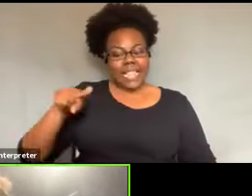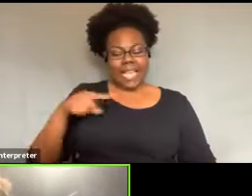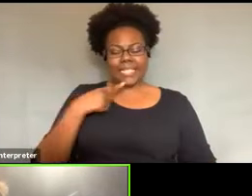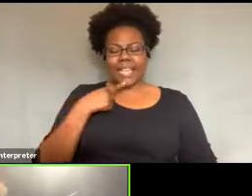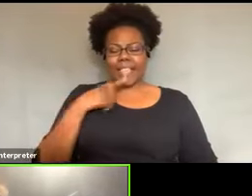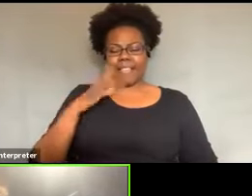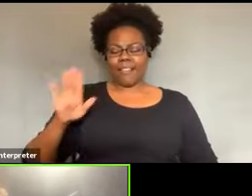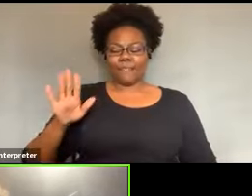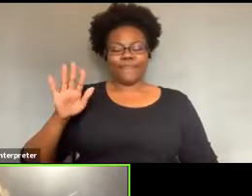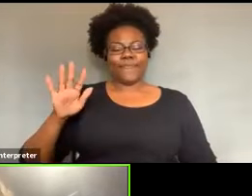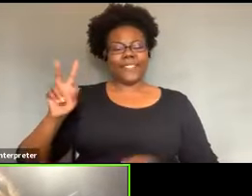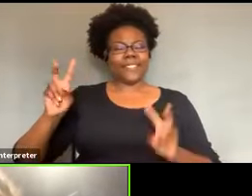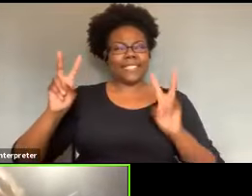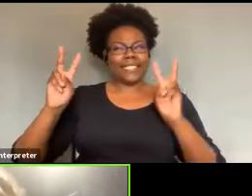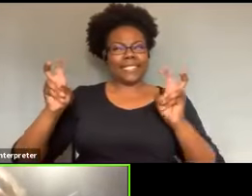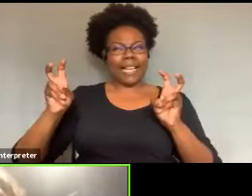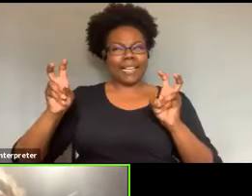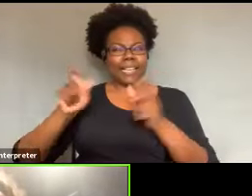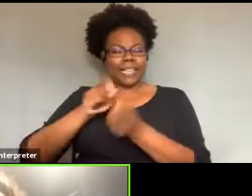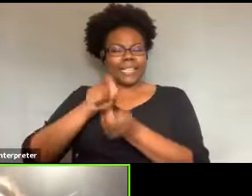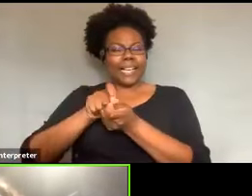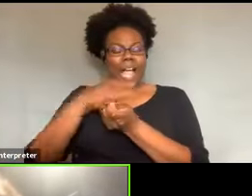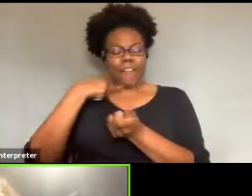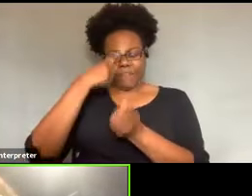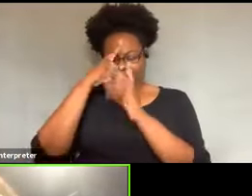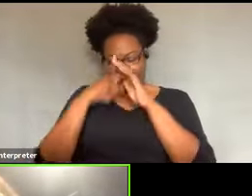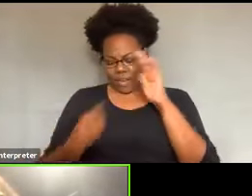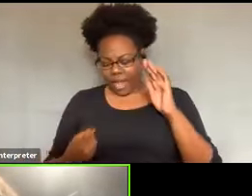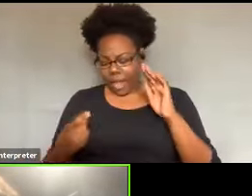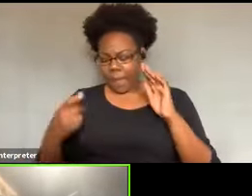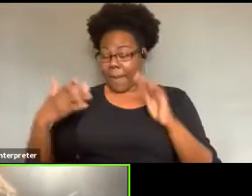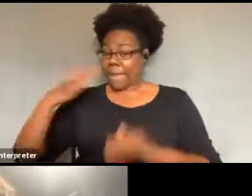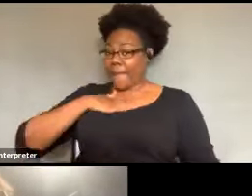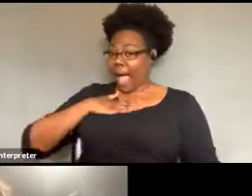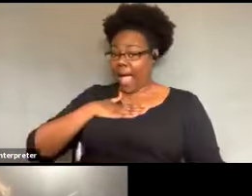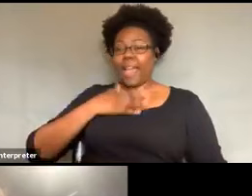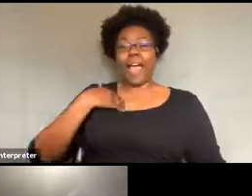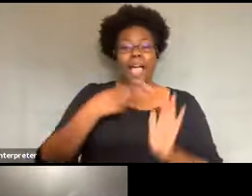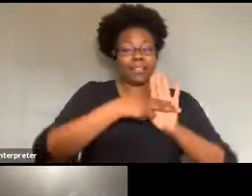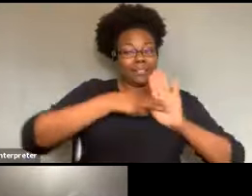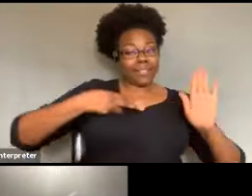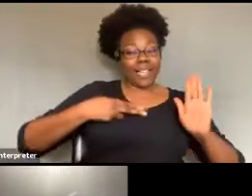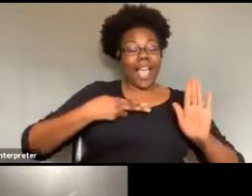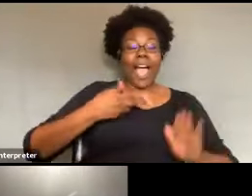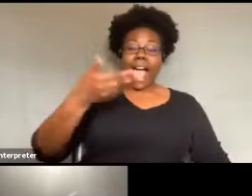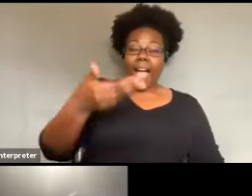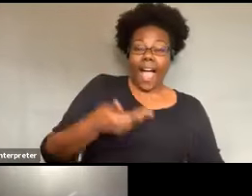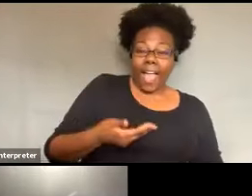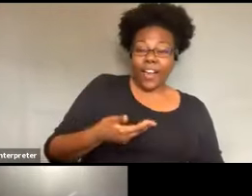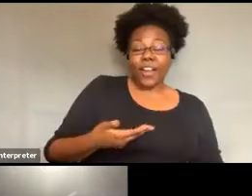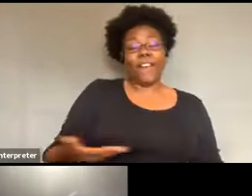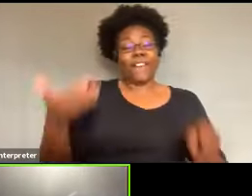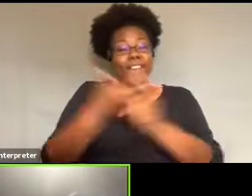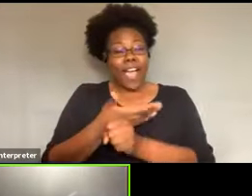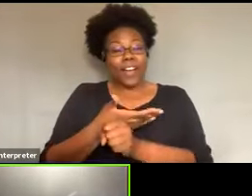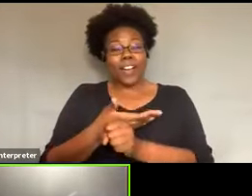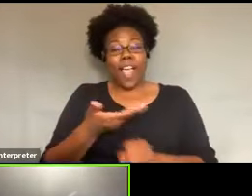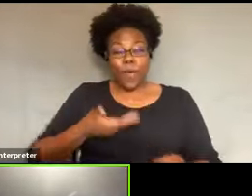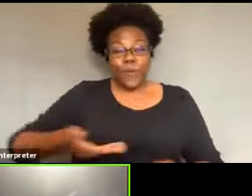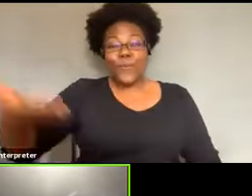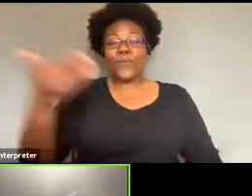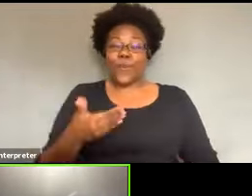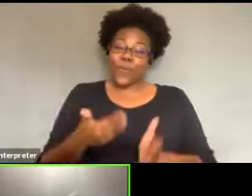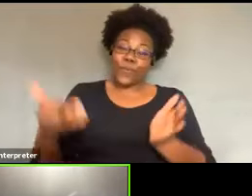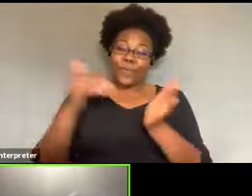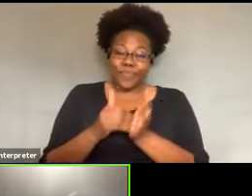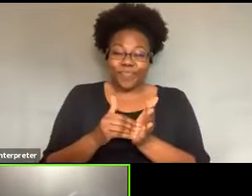title, but I, I retitled mine and I called it hired, fired and rehired. Right. Because that's really what it